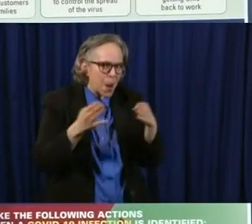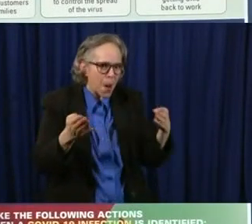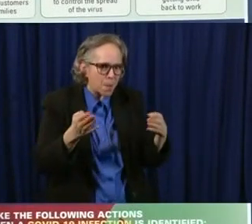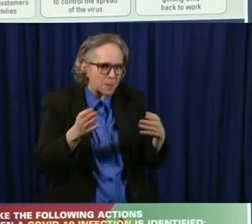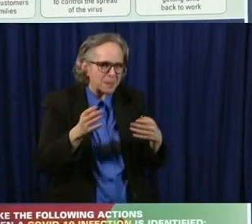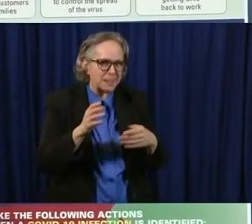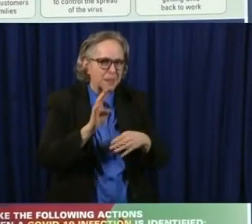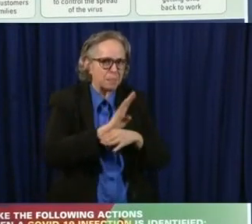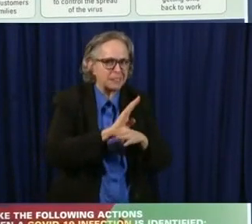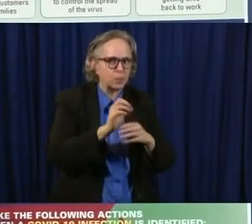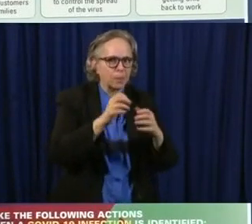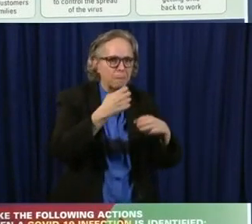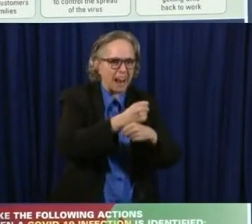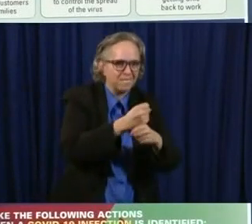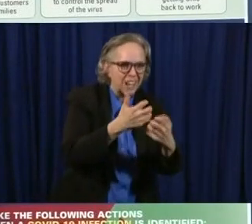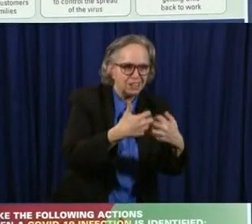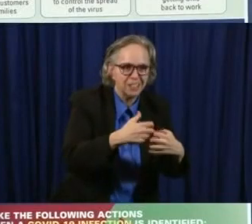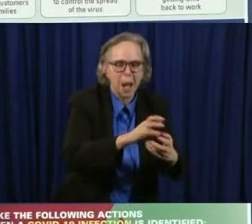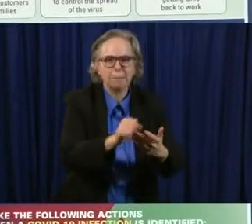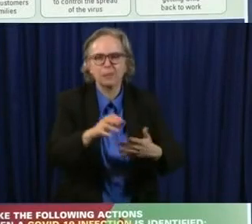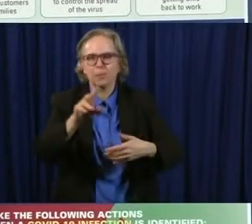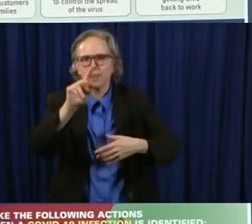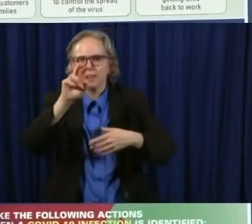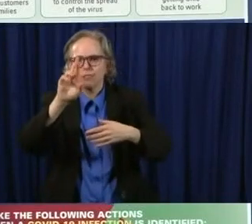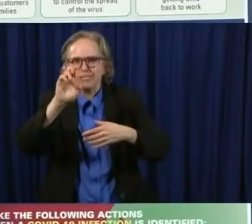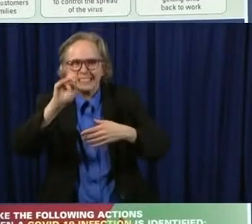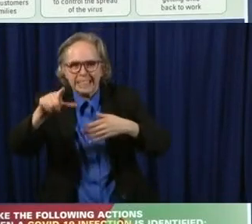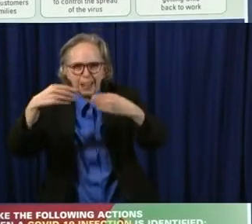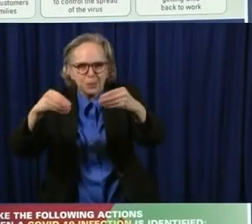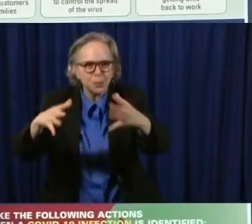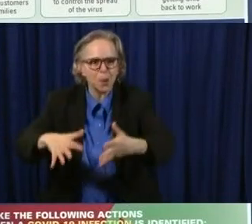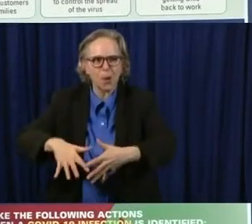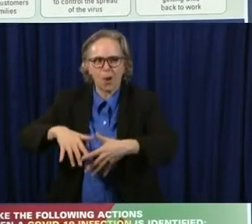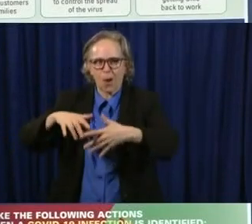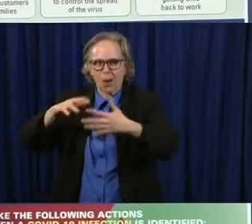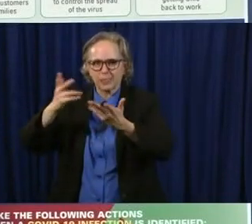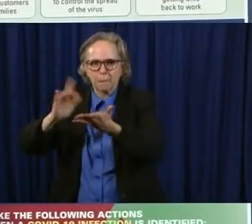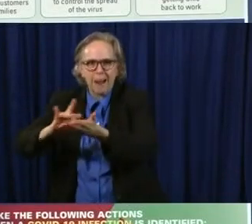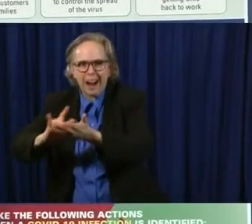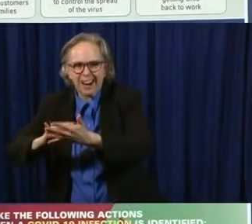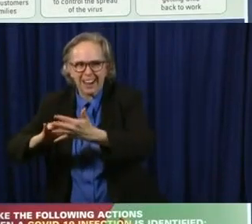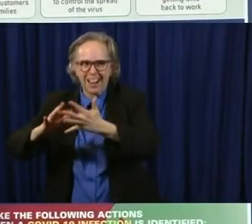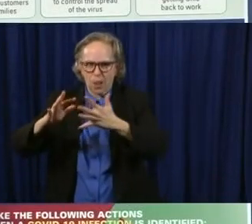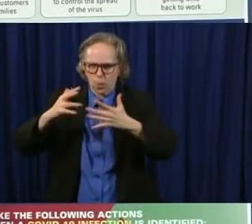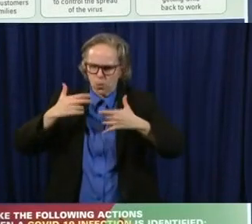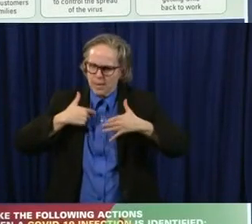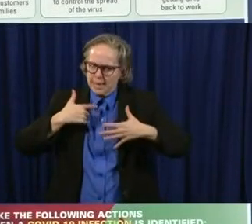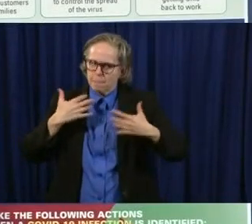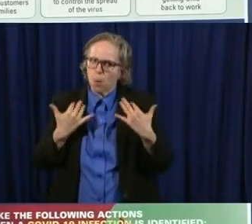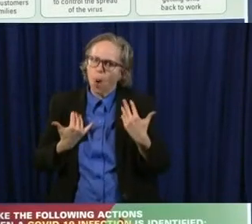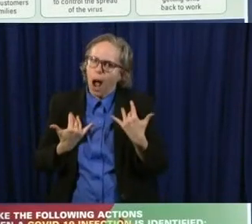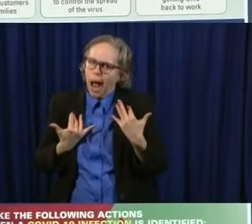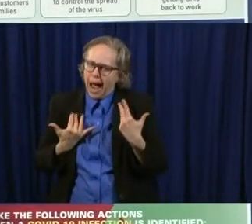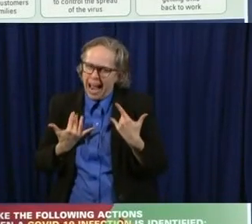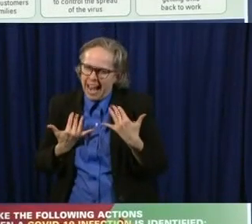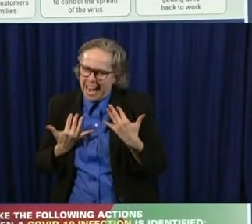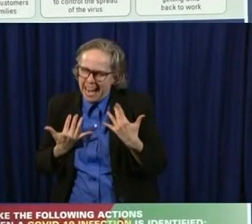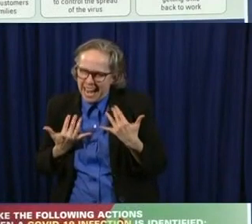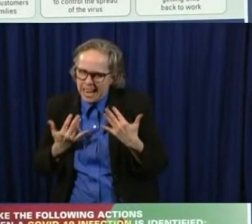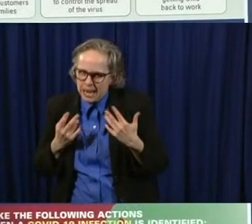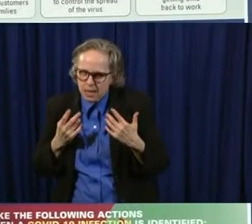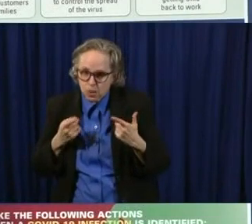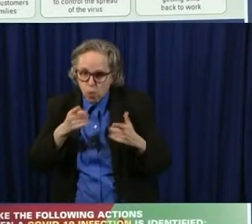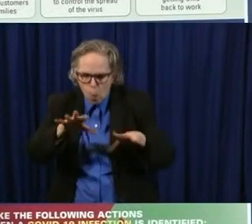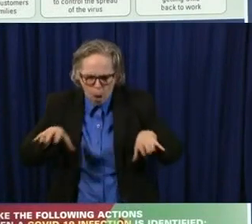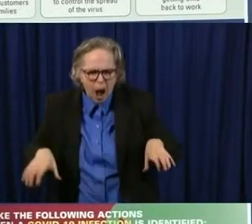office, with the medical side. Uh, these are things that we've been waiting to do, uh, because of what you have done. We are now in the